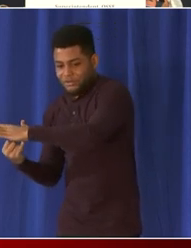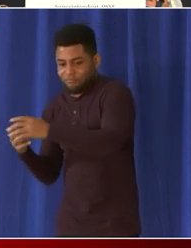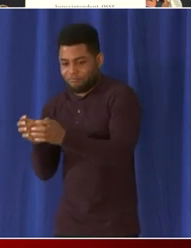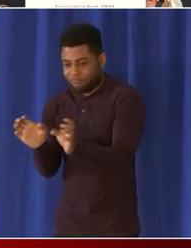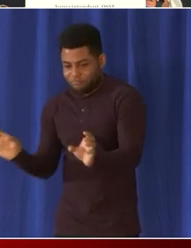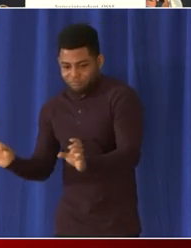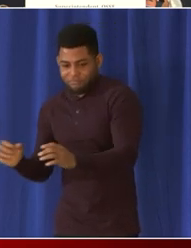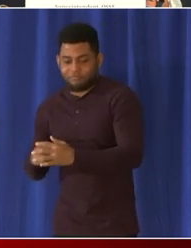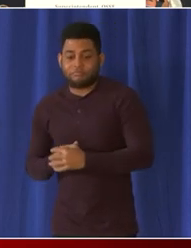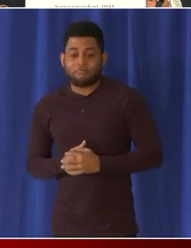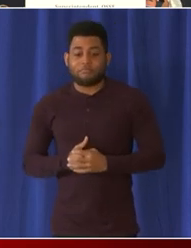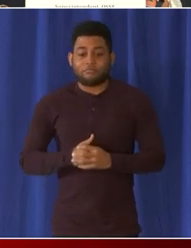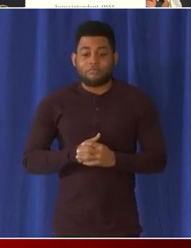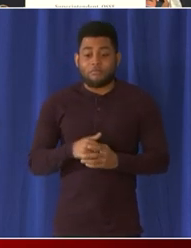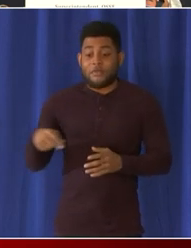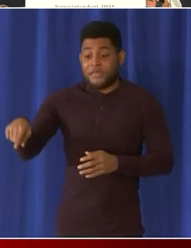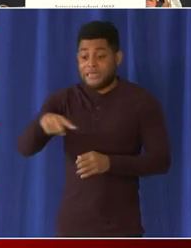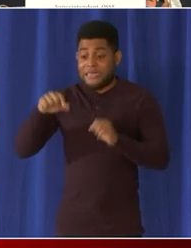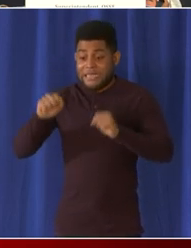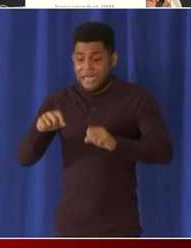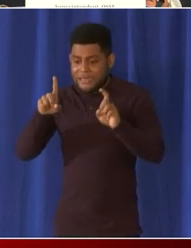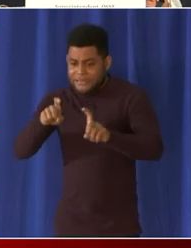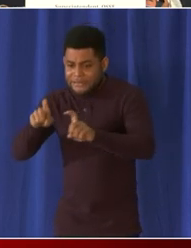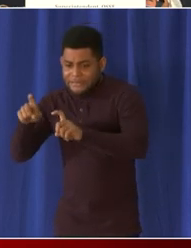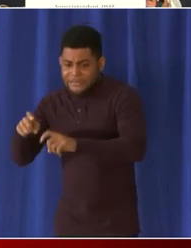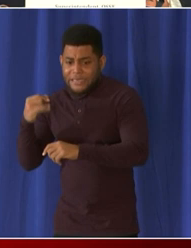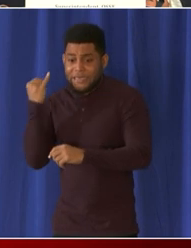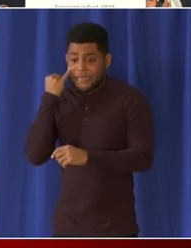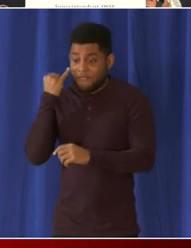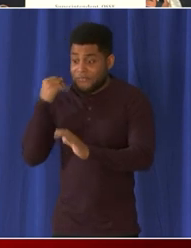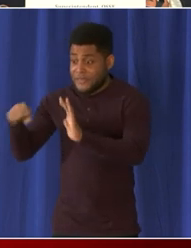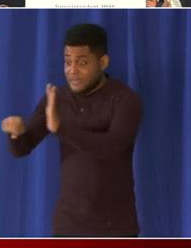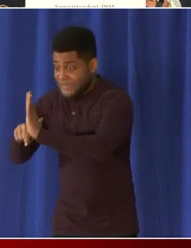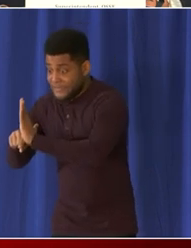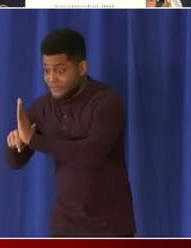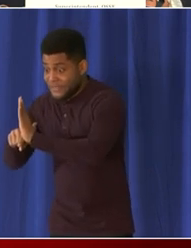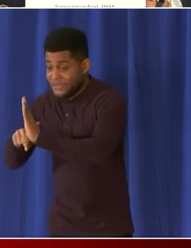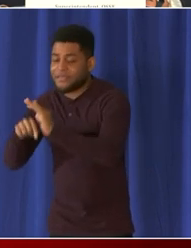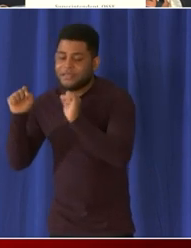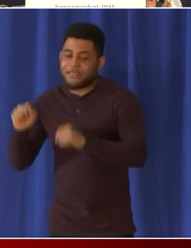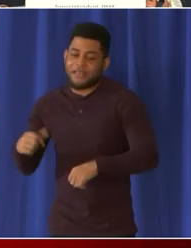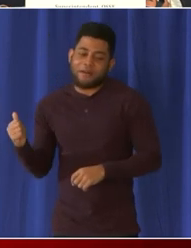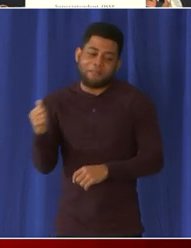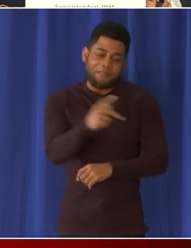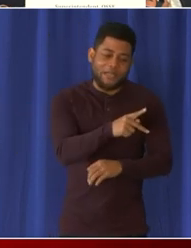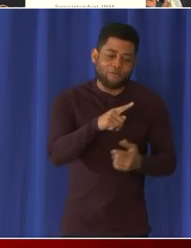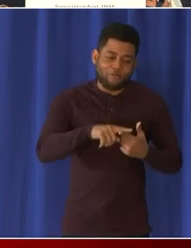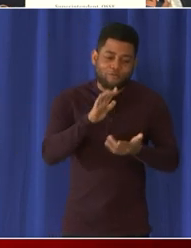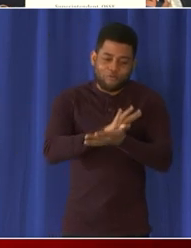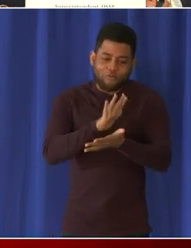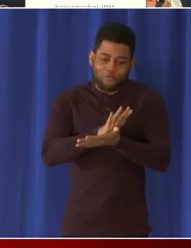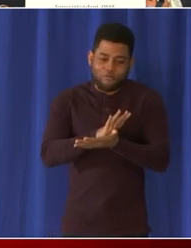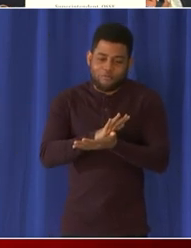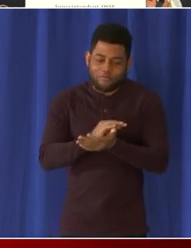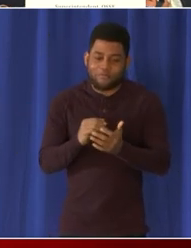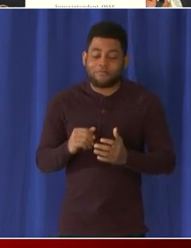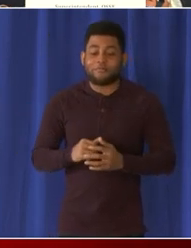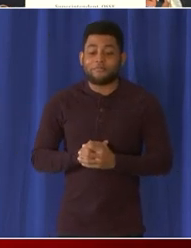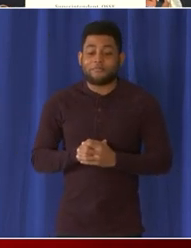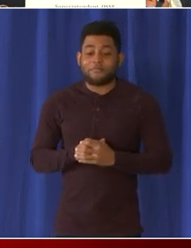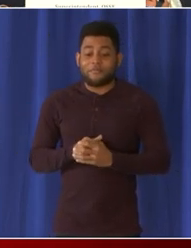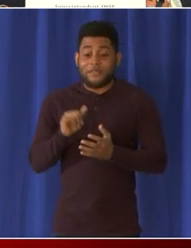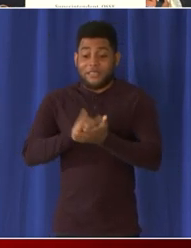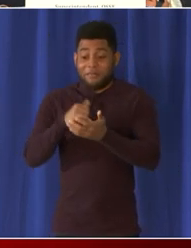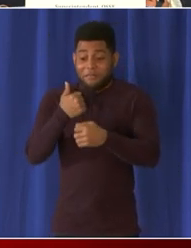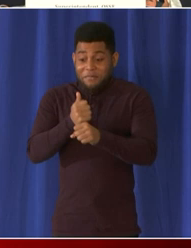for families and students who have access to the vaccine to take the vaccine. That is the critical way to ensure children can